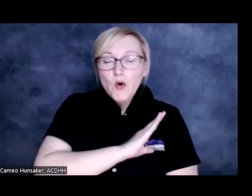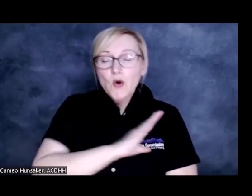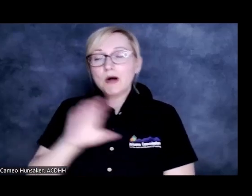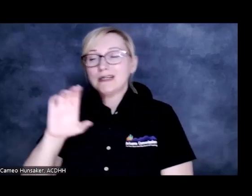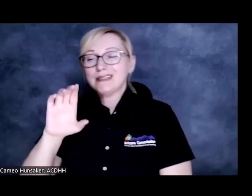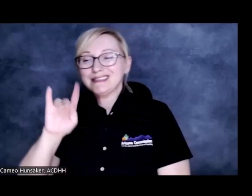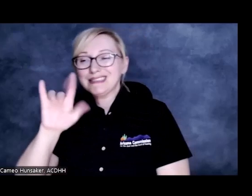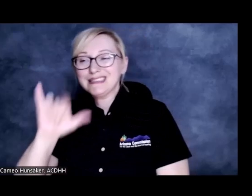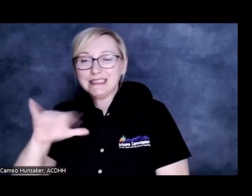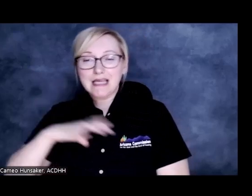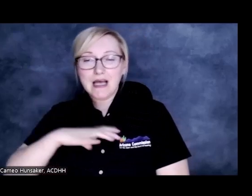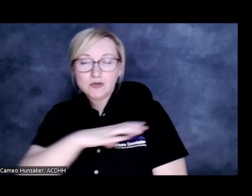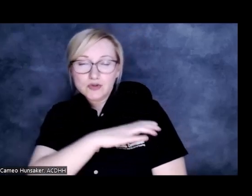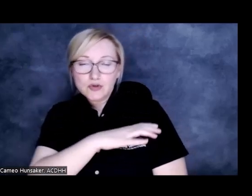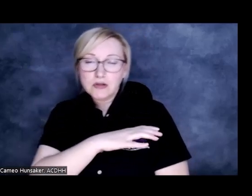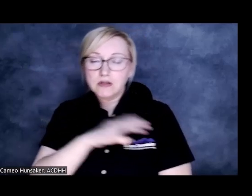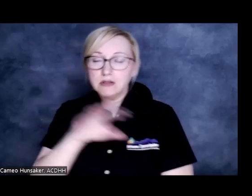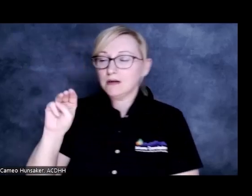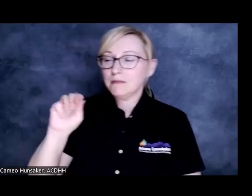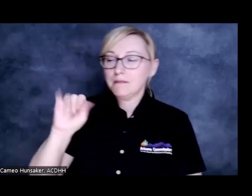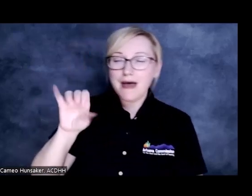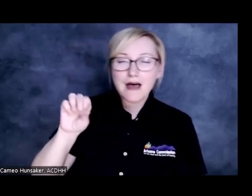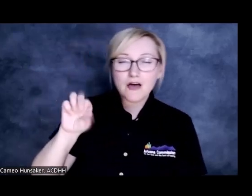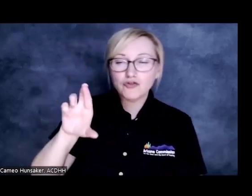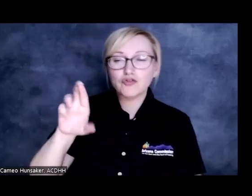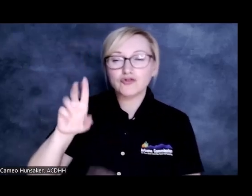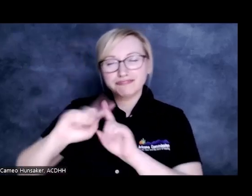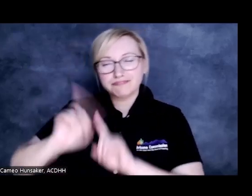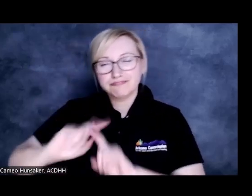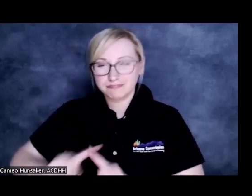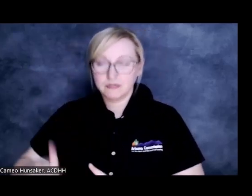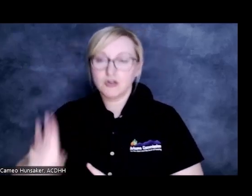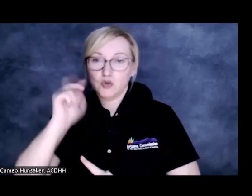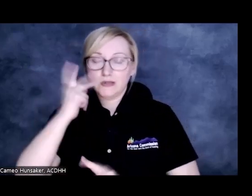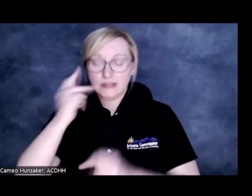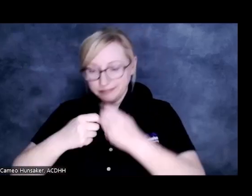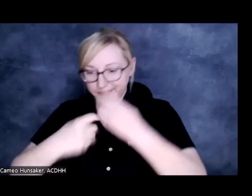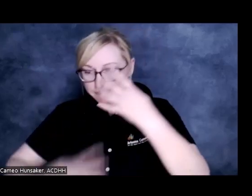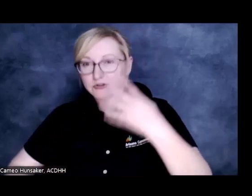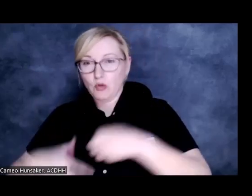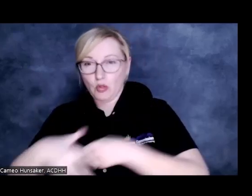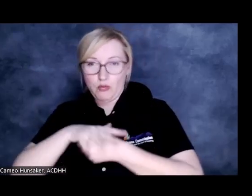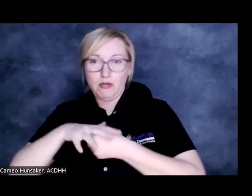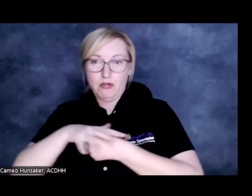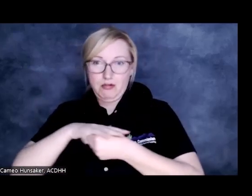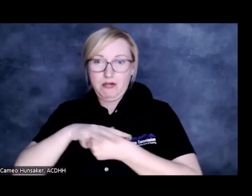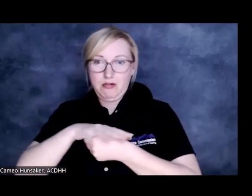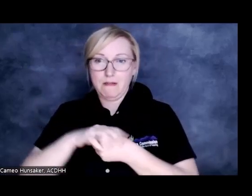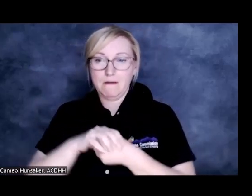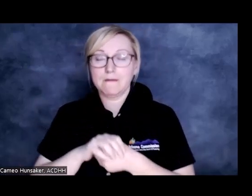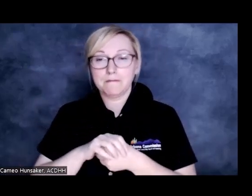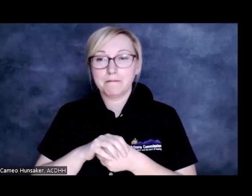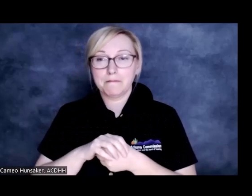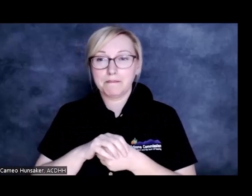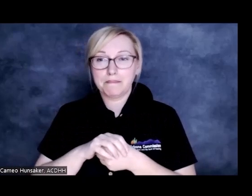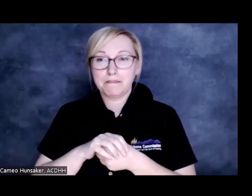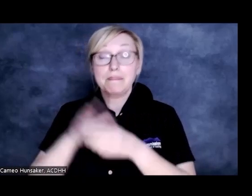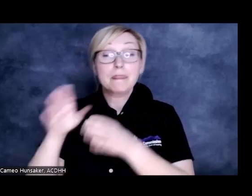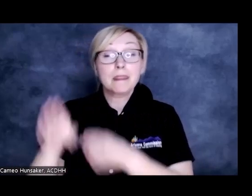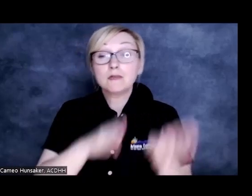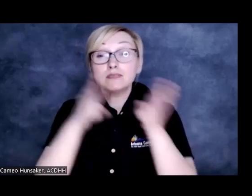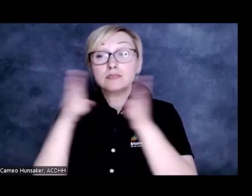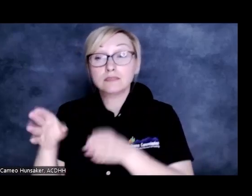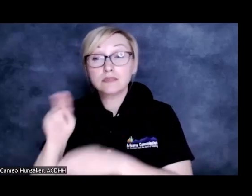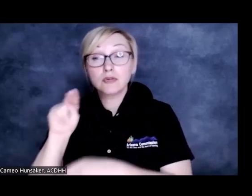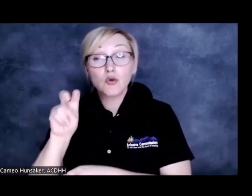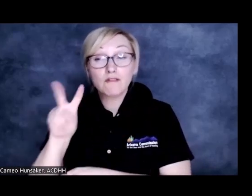council or mayor. So there's going to be more local offices as well on your primary ballot. Then when we